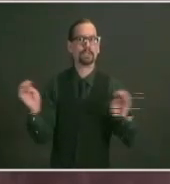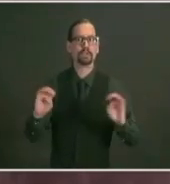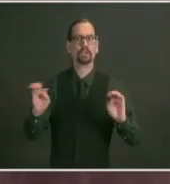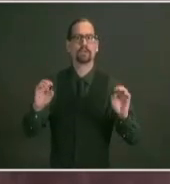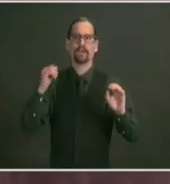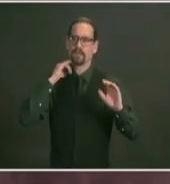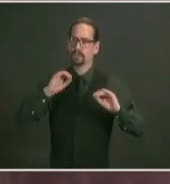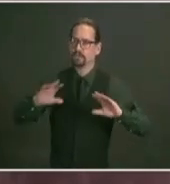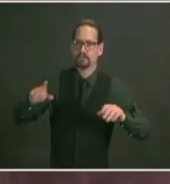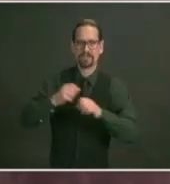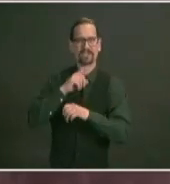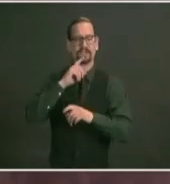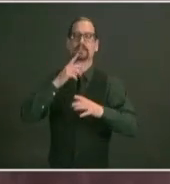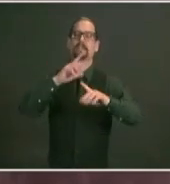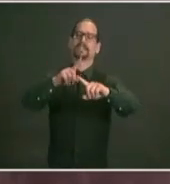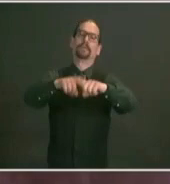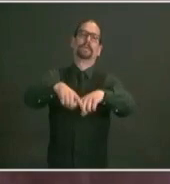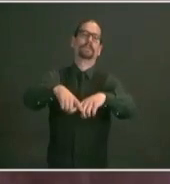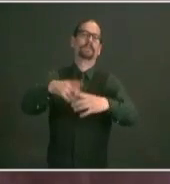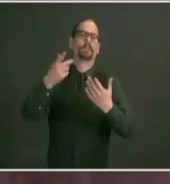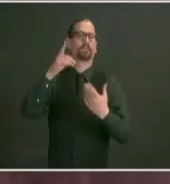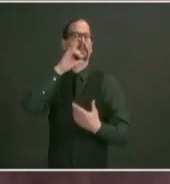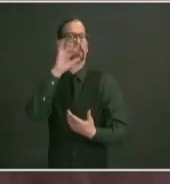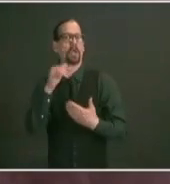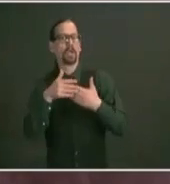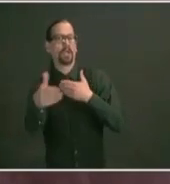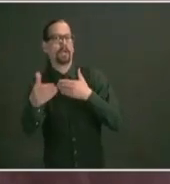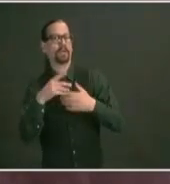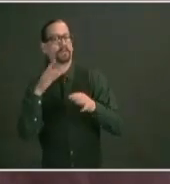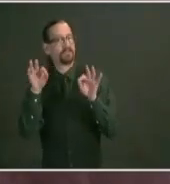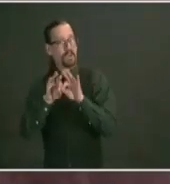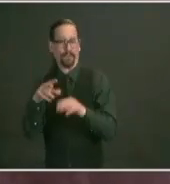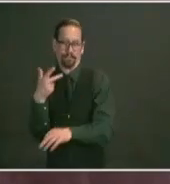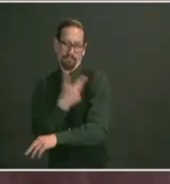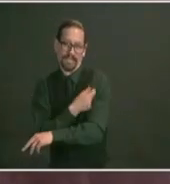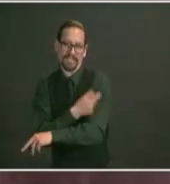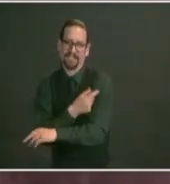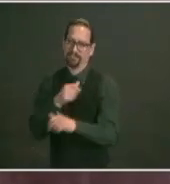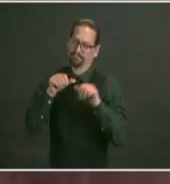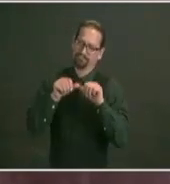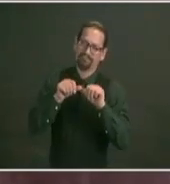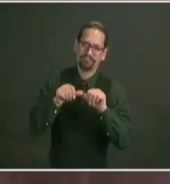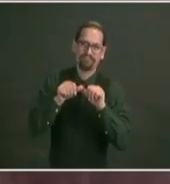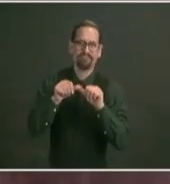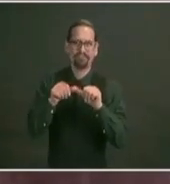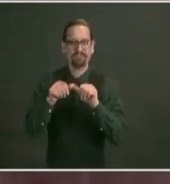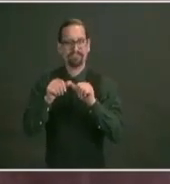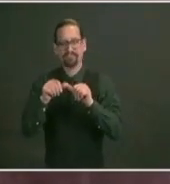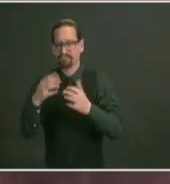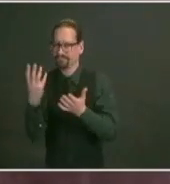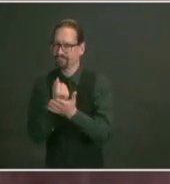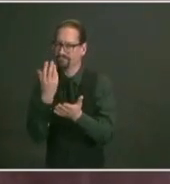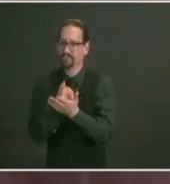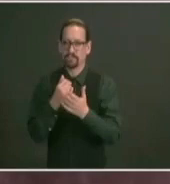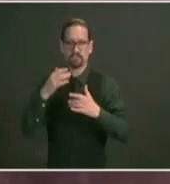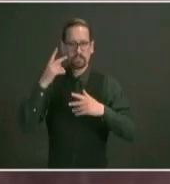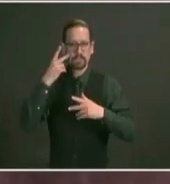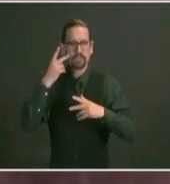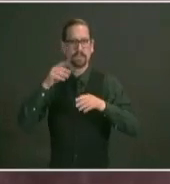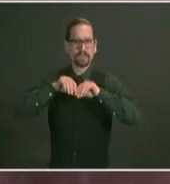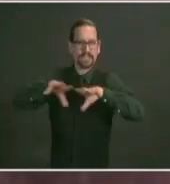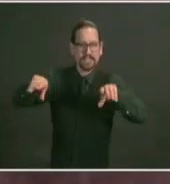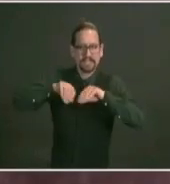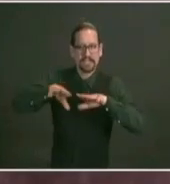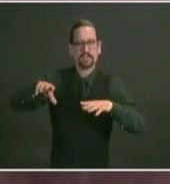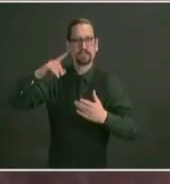who are you know so we get into a spot where where we know that people are not at risk uh as soon as they're not at risk we're going to remove the